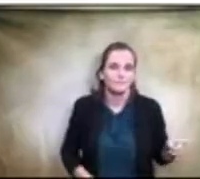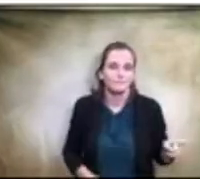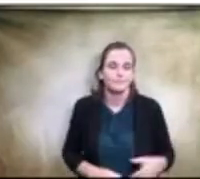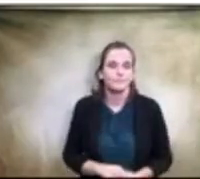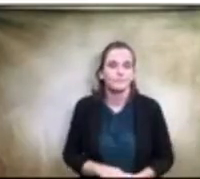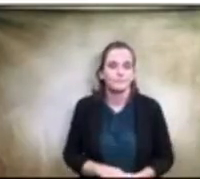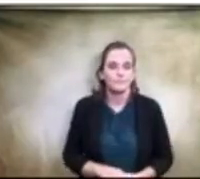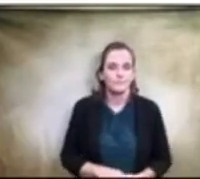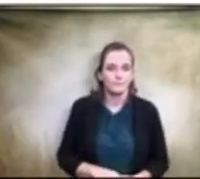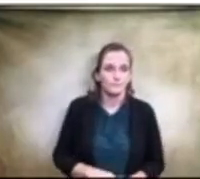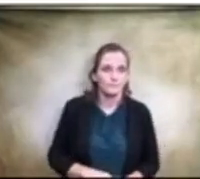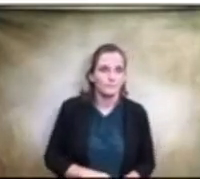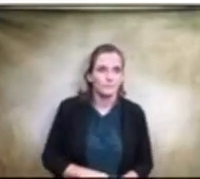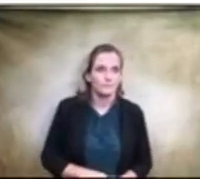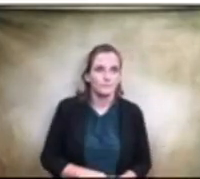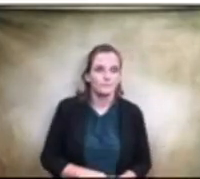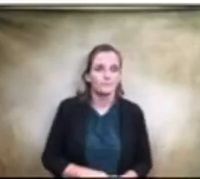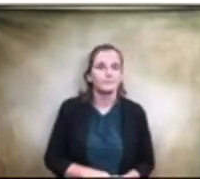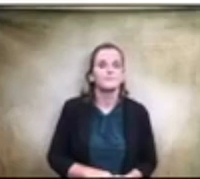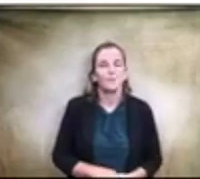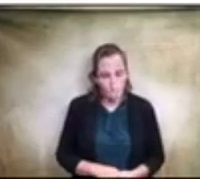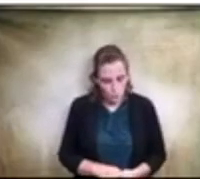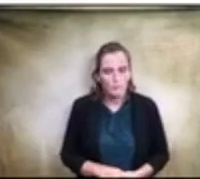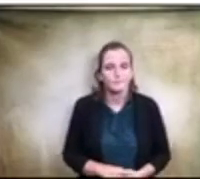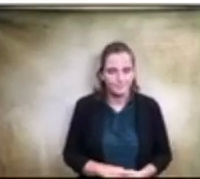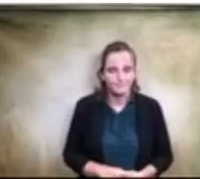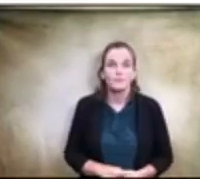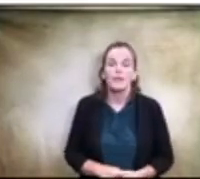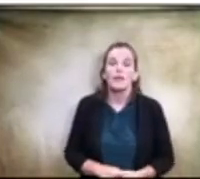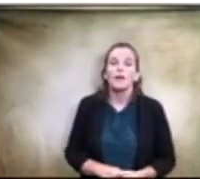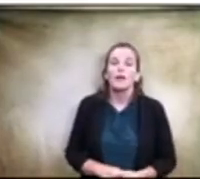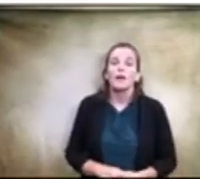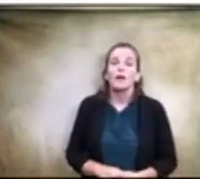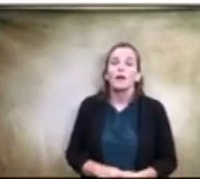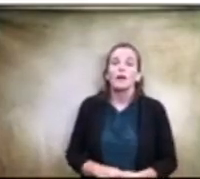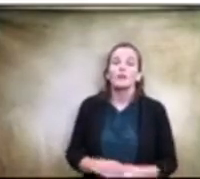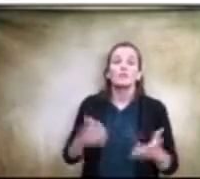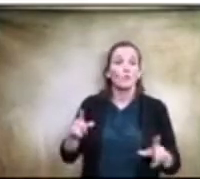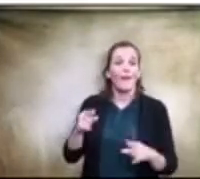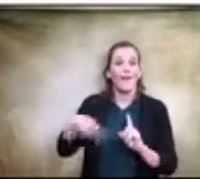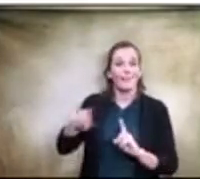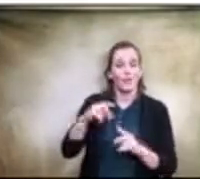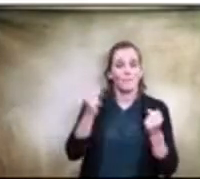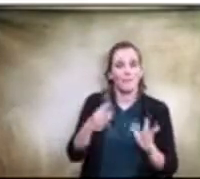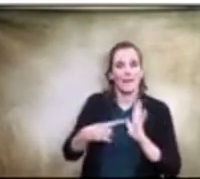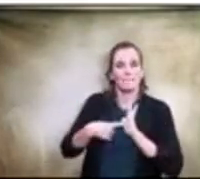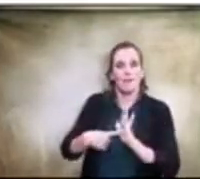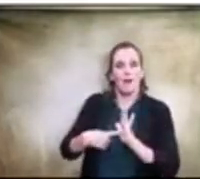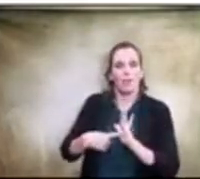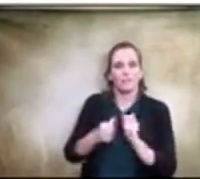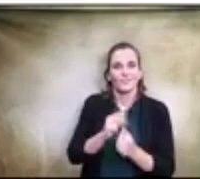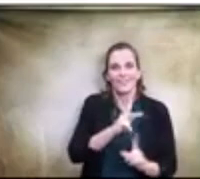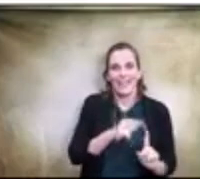back sooner than later. Absolutely. So there are many models of K-8 renditions